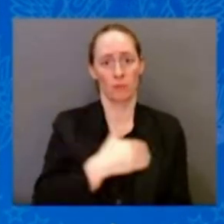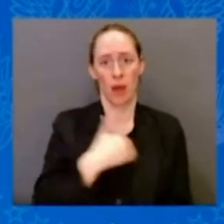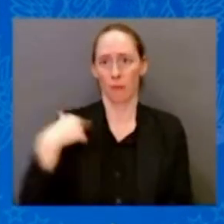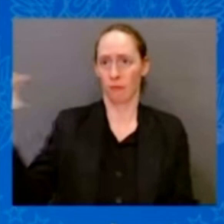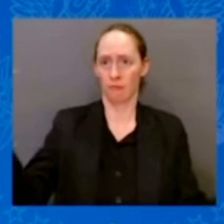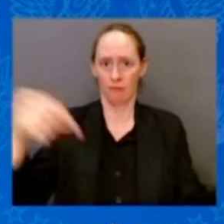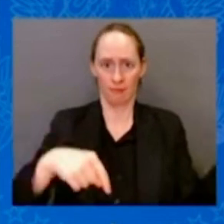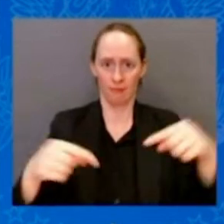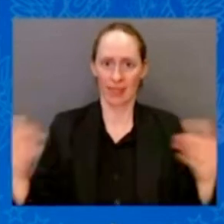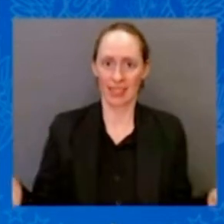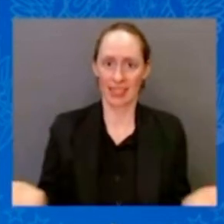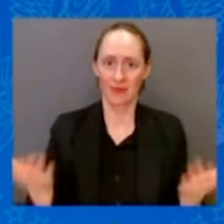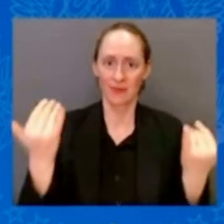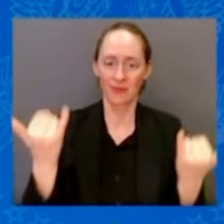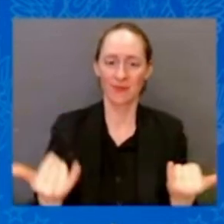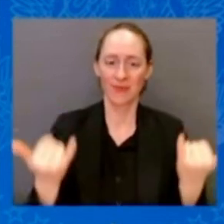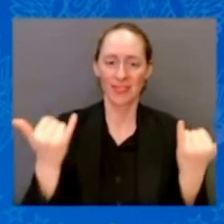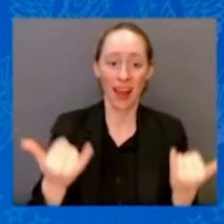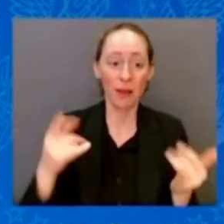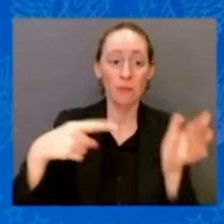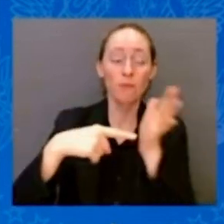and Darren Soto, both good friends.